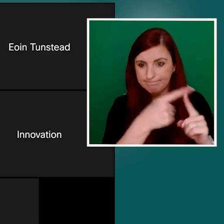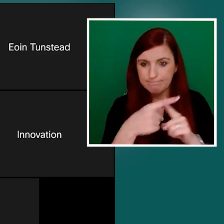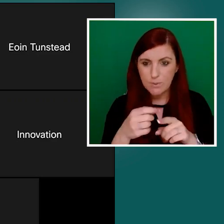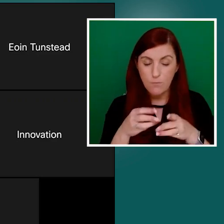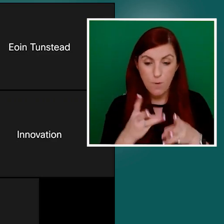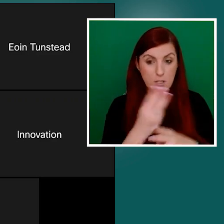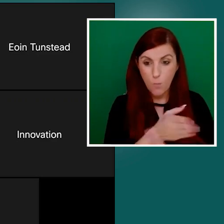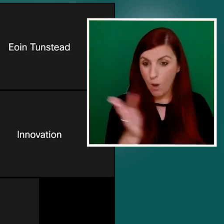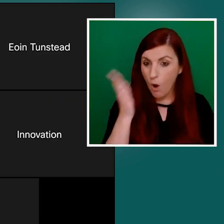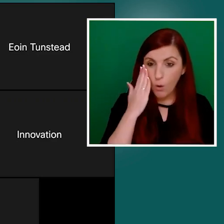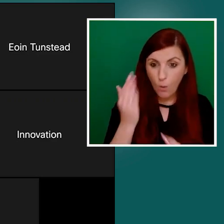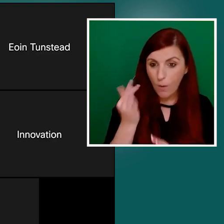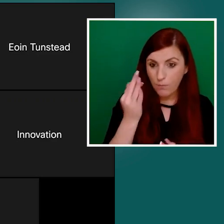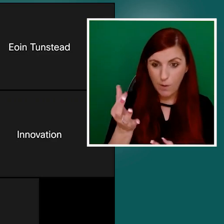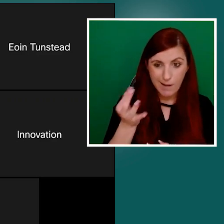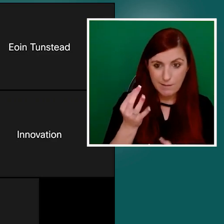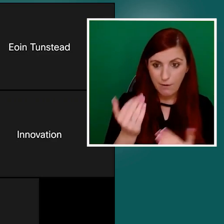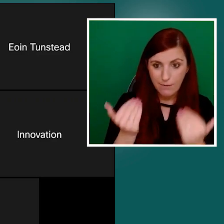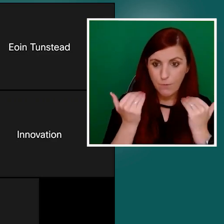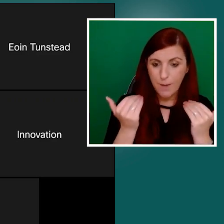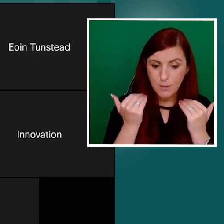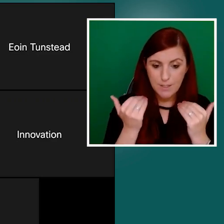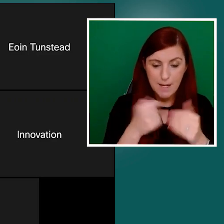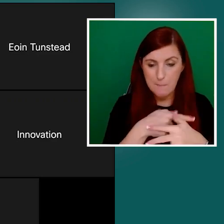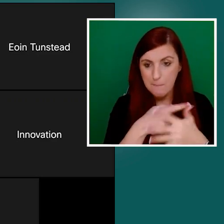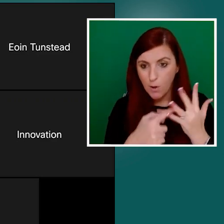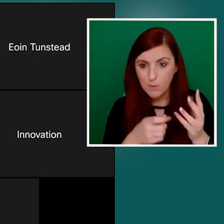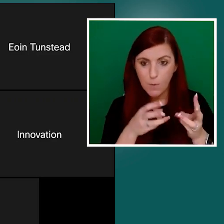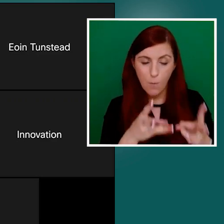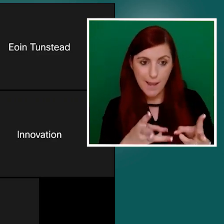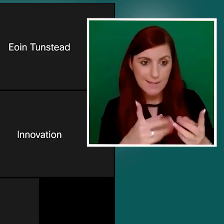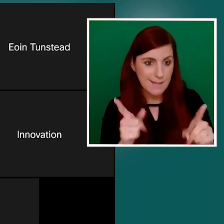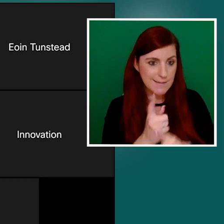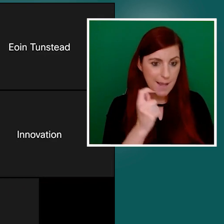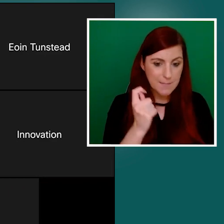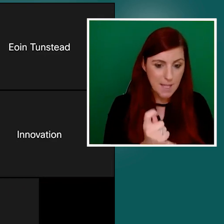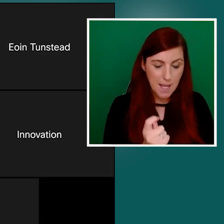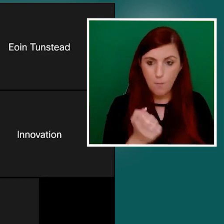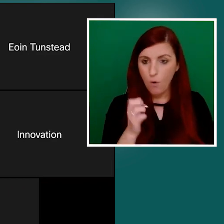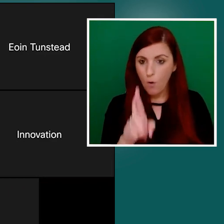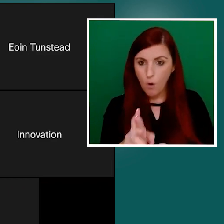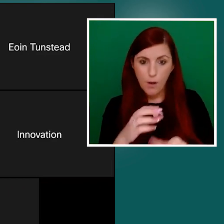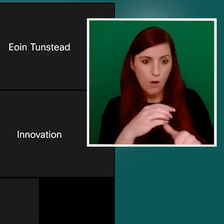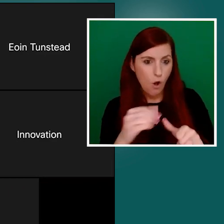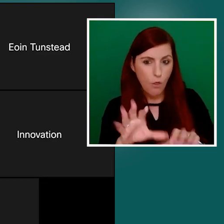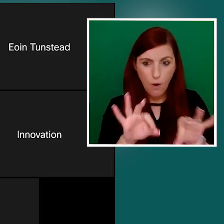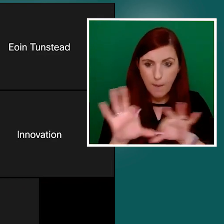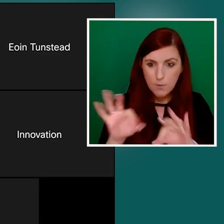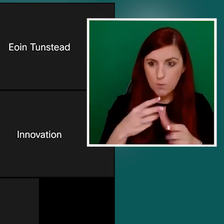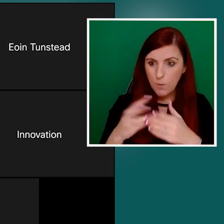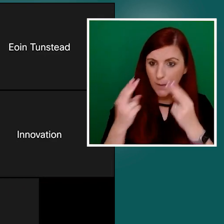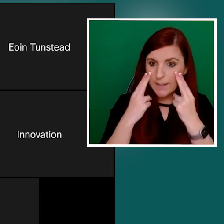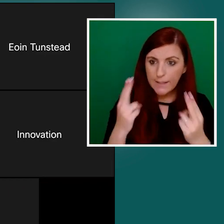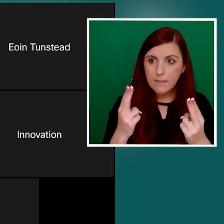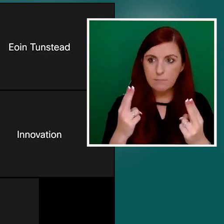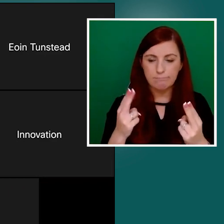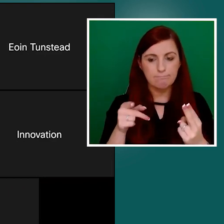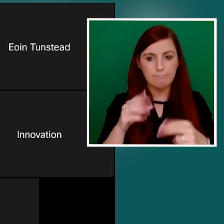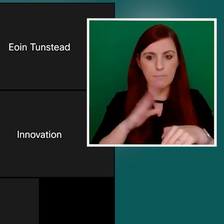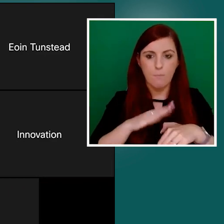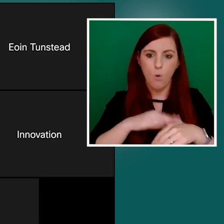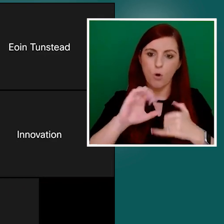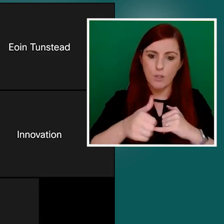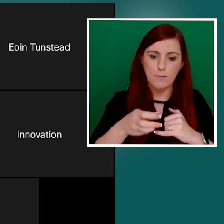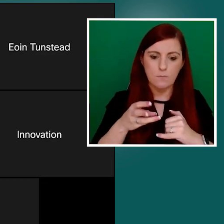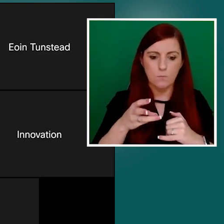in multiple ways simultaneously or in alternate ways as we need it, it's just more likely that we're not going to be